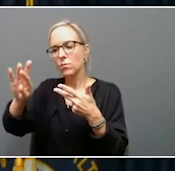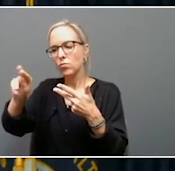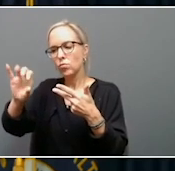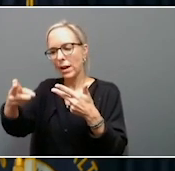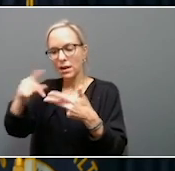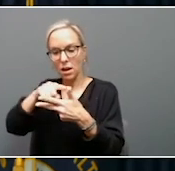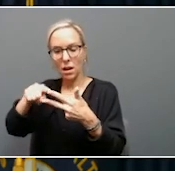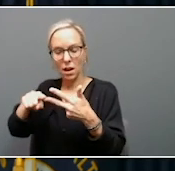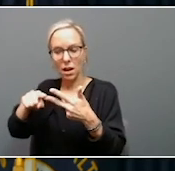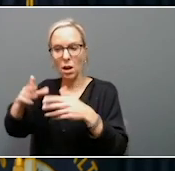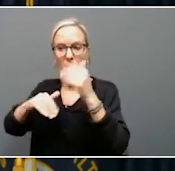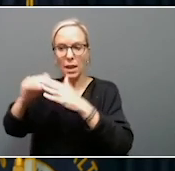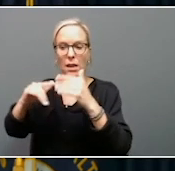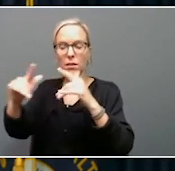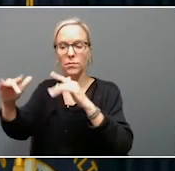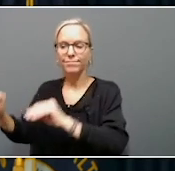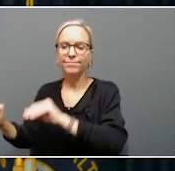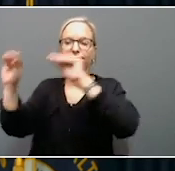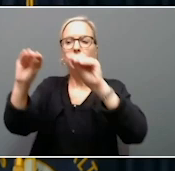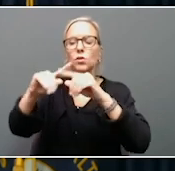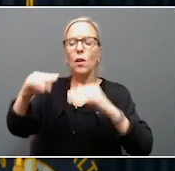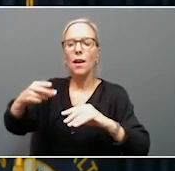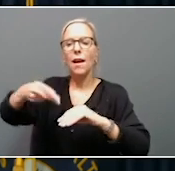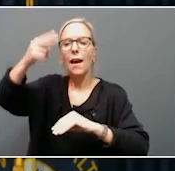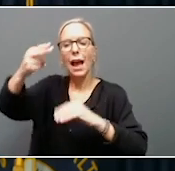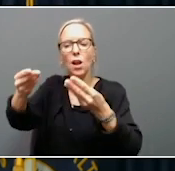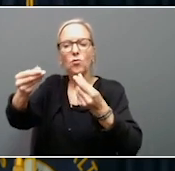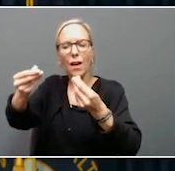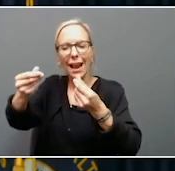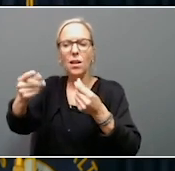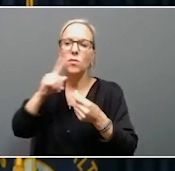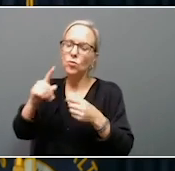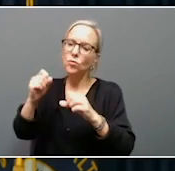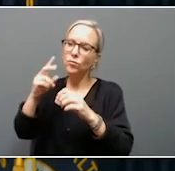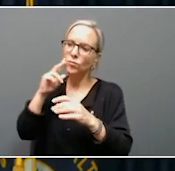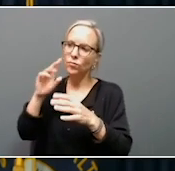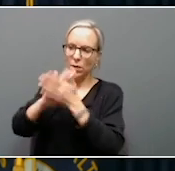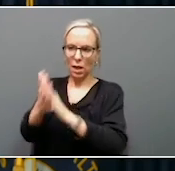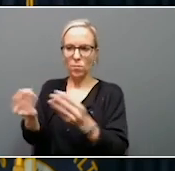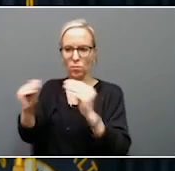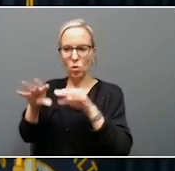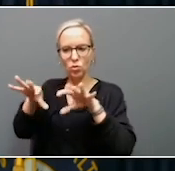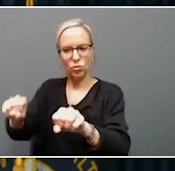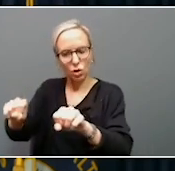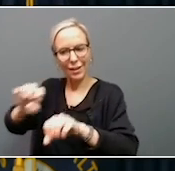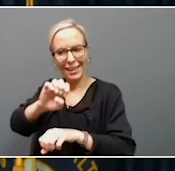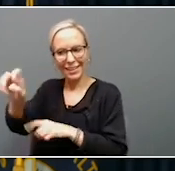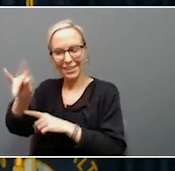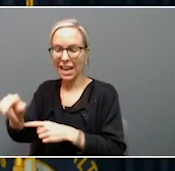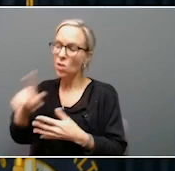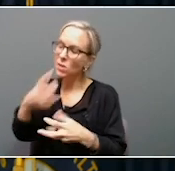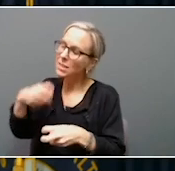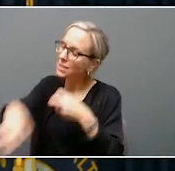high ground is a vision for a long-term, secure eastern Kentucky. Remember, this is probably the toughest rebuild that the United States